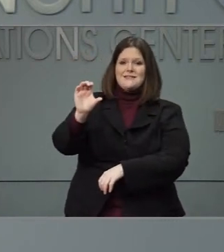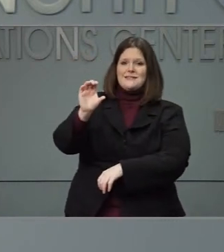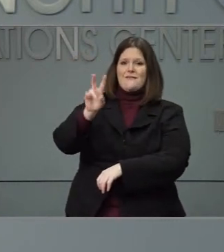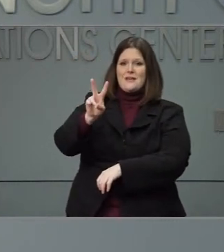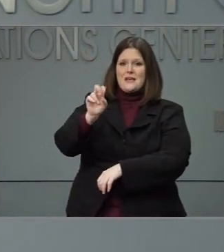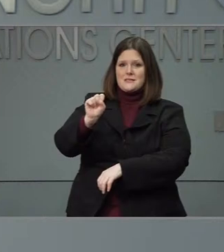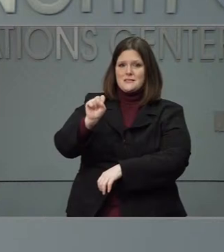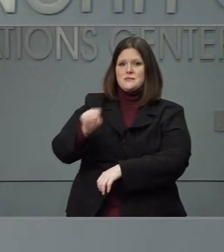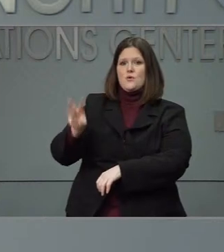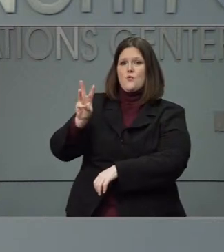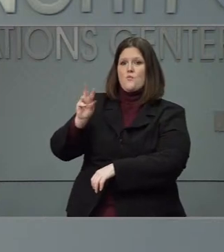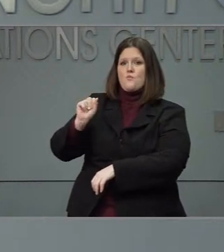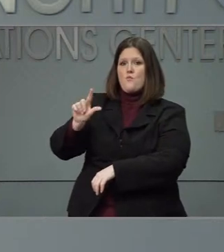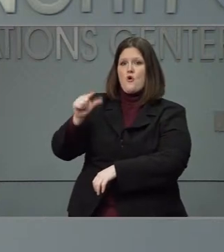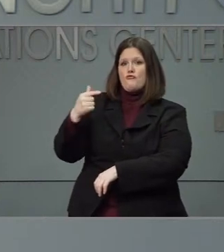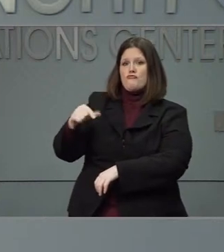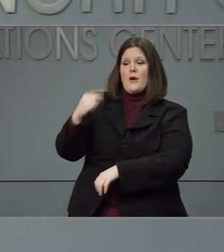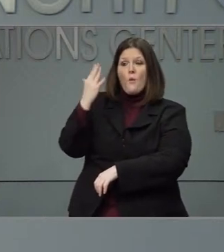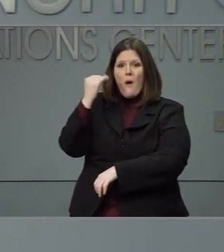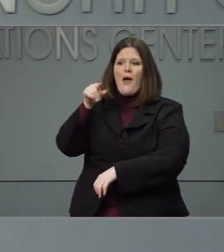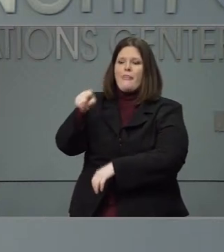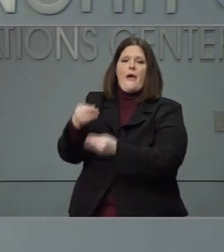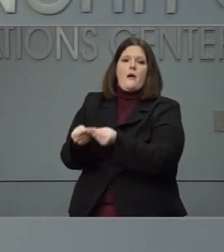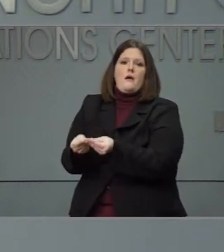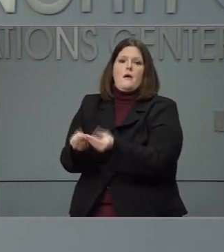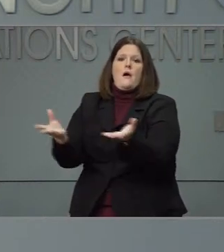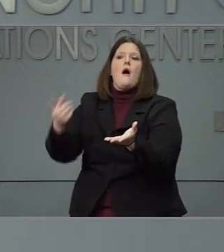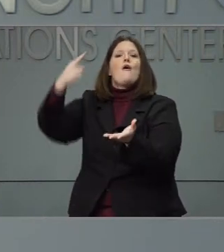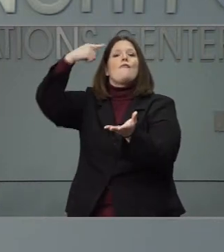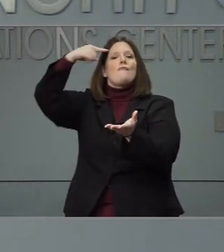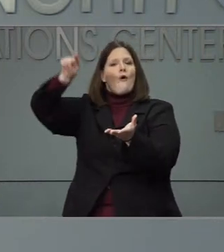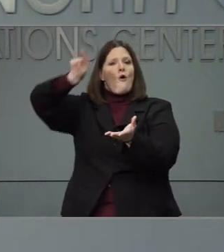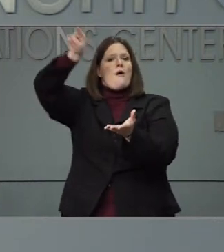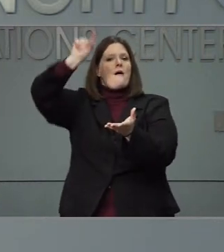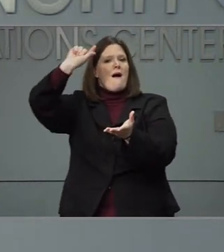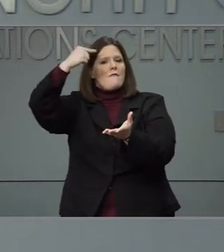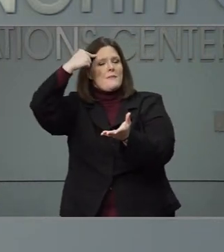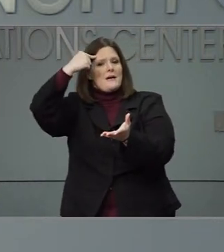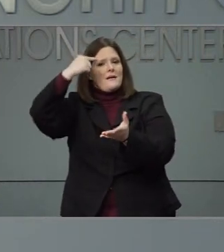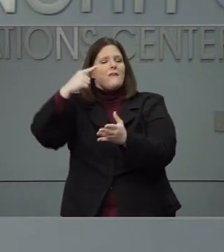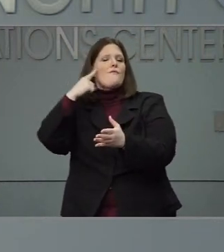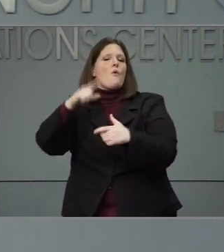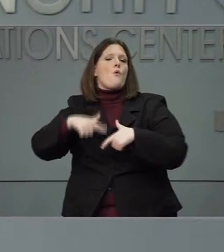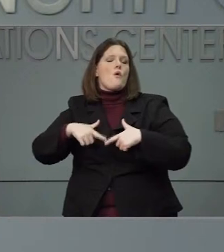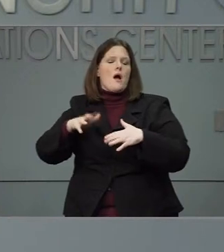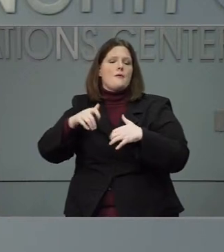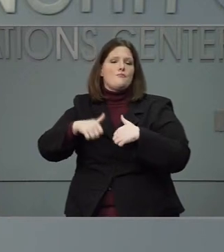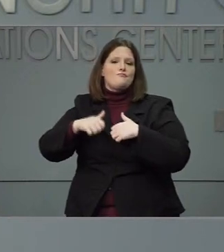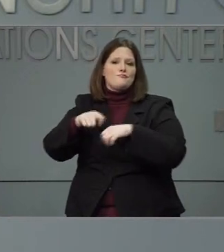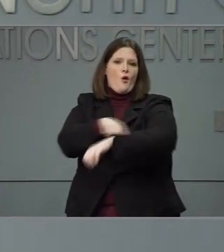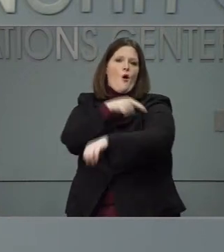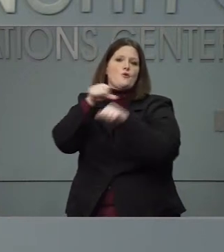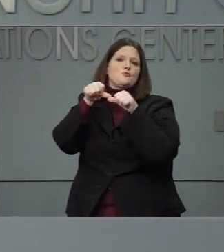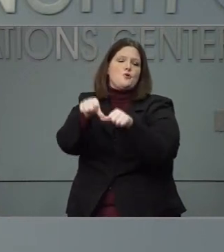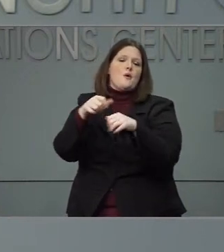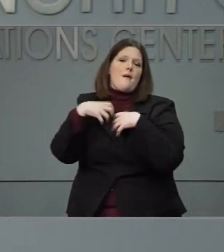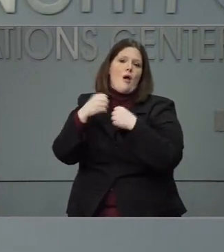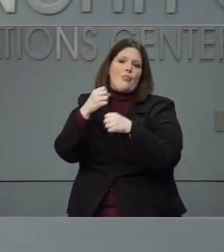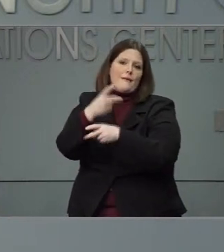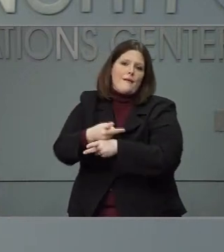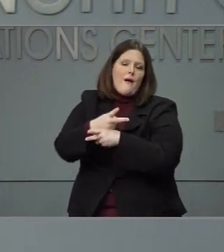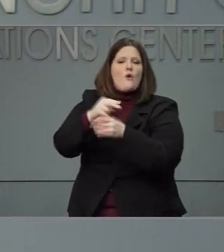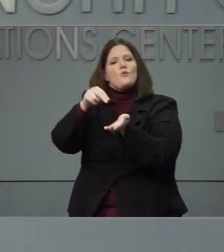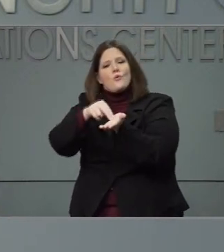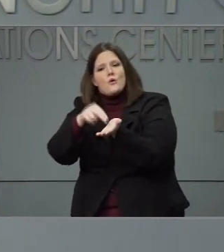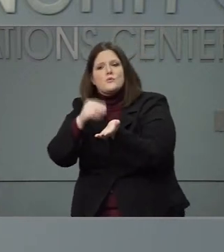that are administering this program on behalf of the federal government at our long term nursing homes, long term care